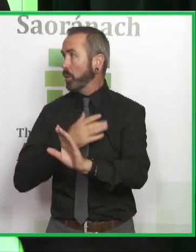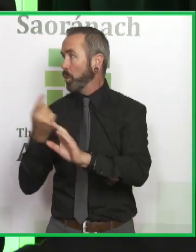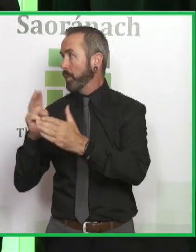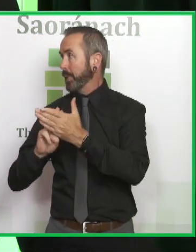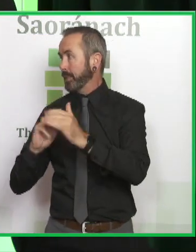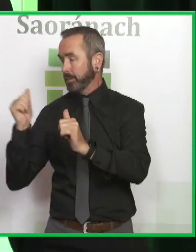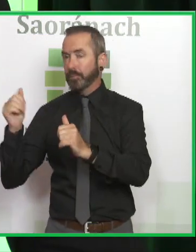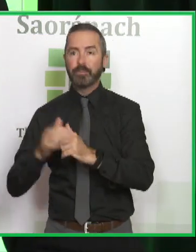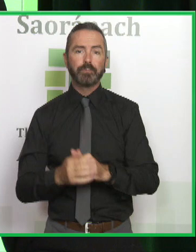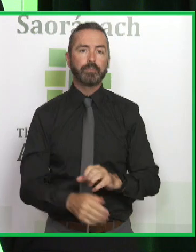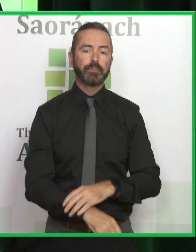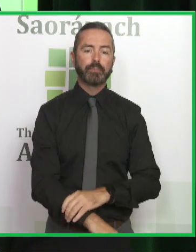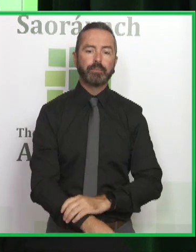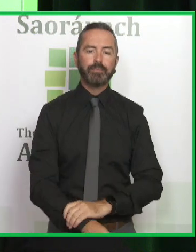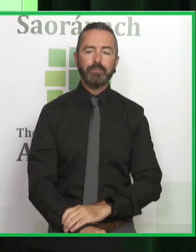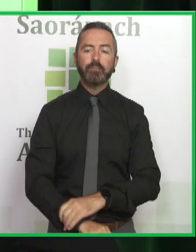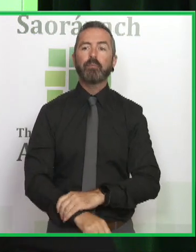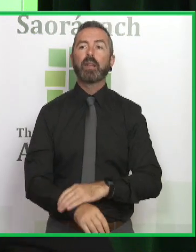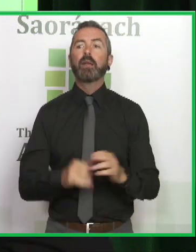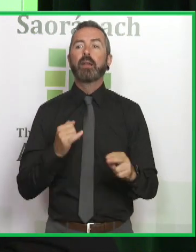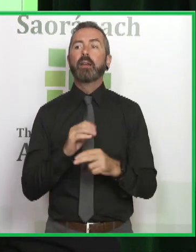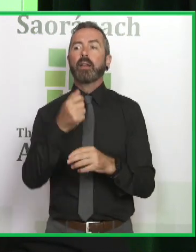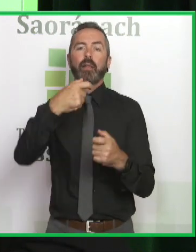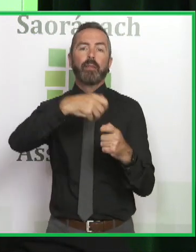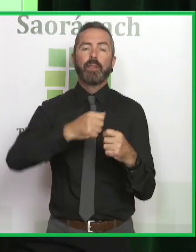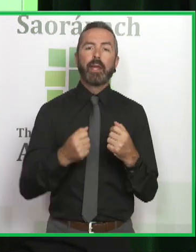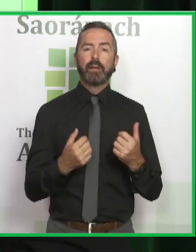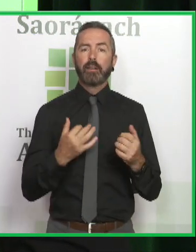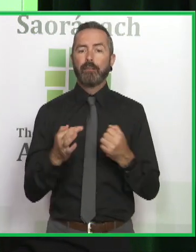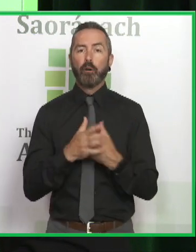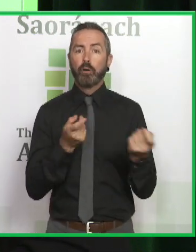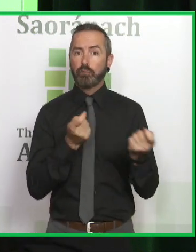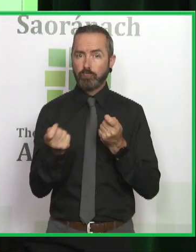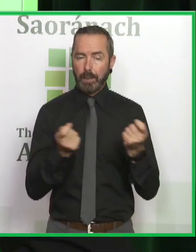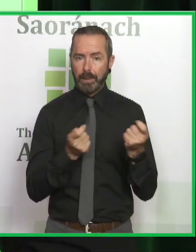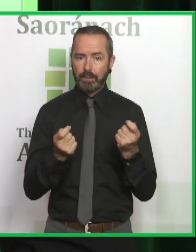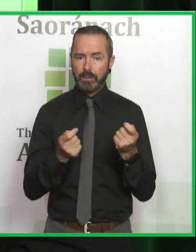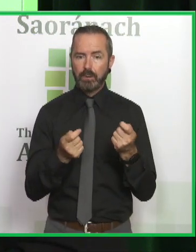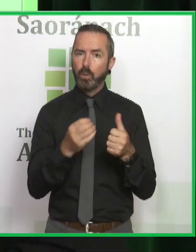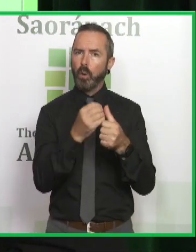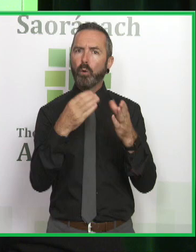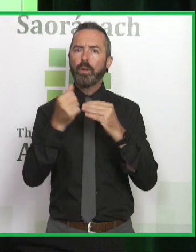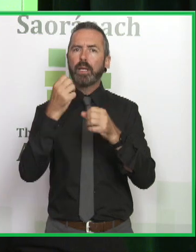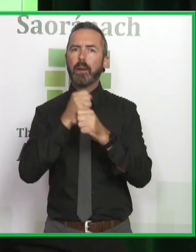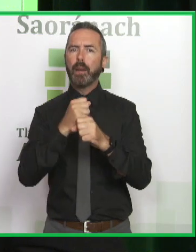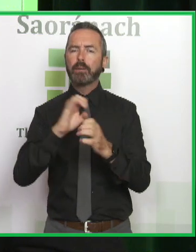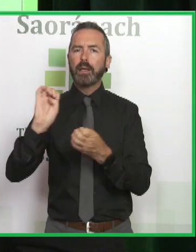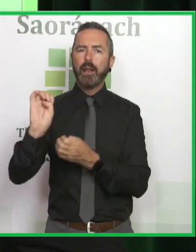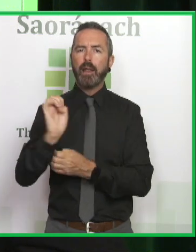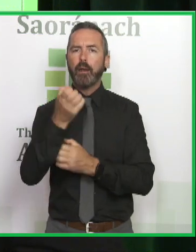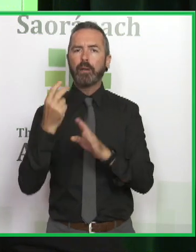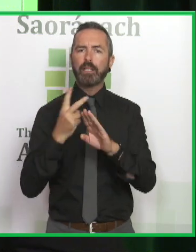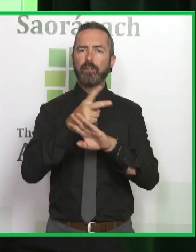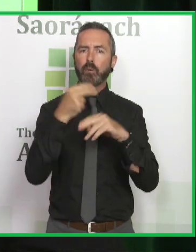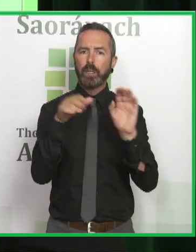We need to intervene quickly. Thanks. And then in terms of treatment, the other thing about early intervention is we need to